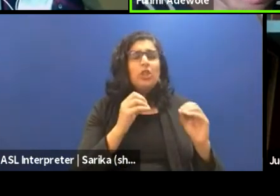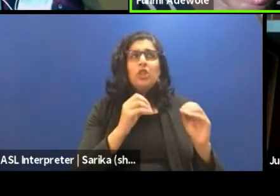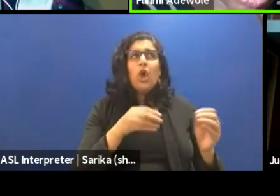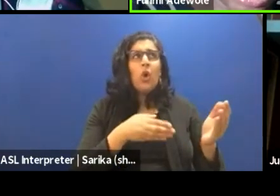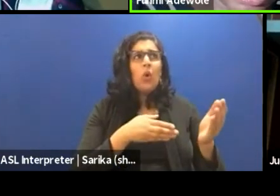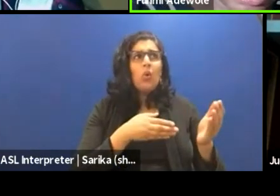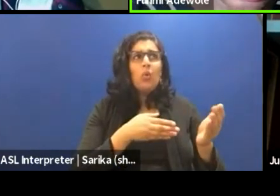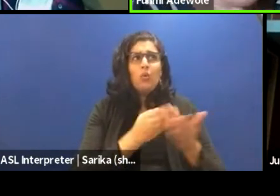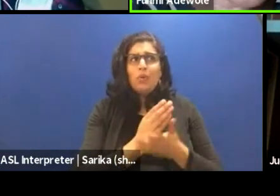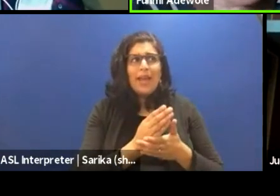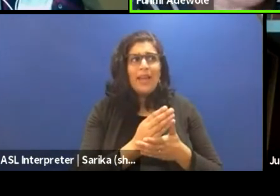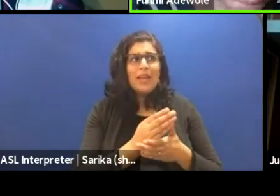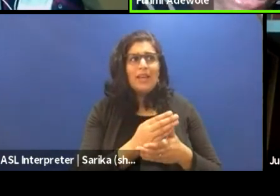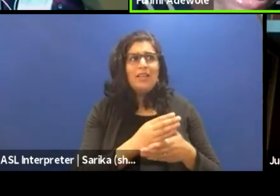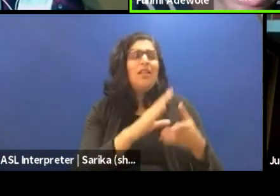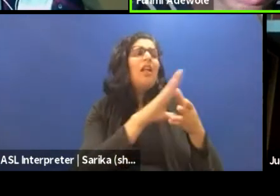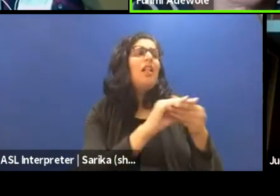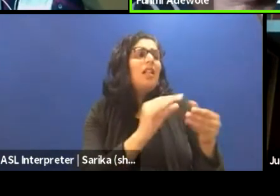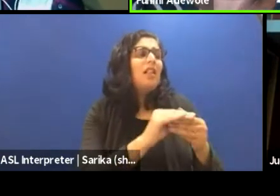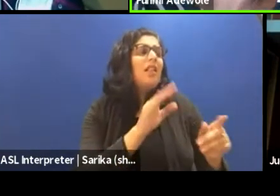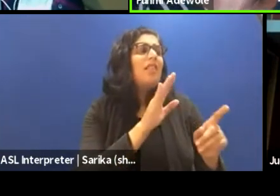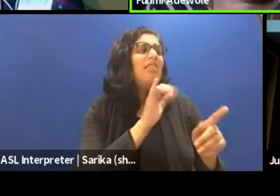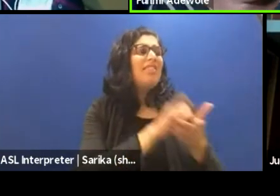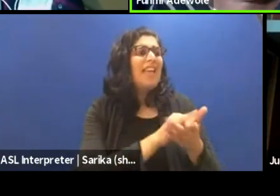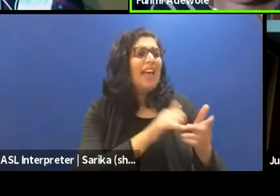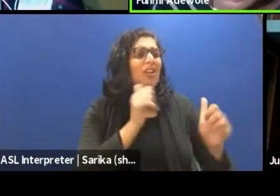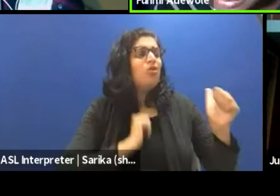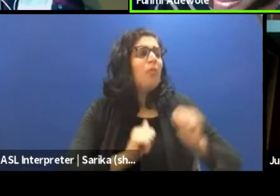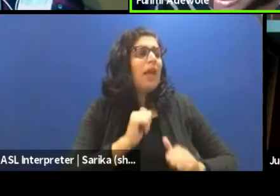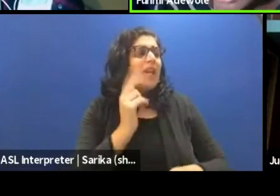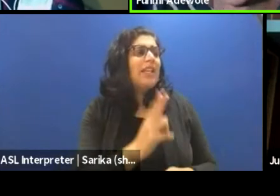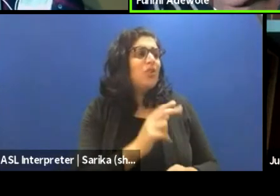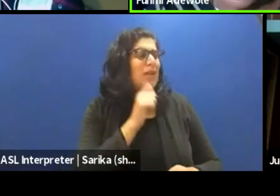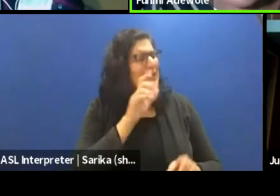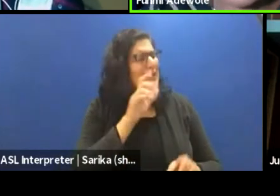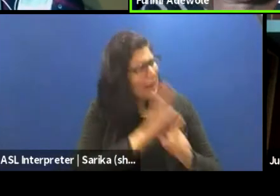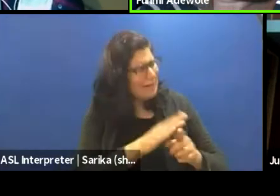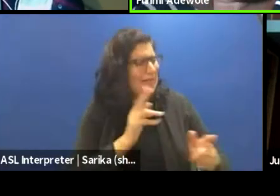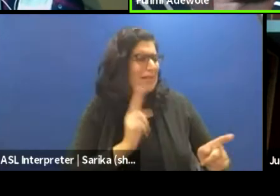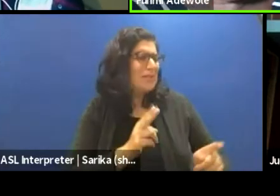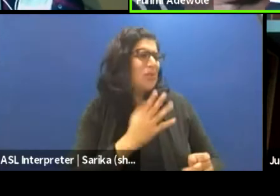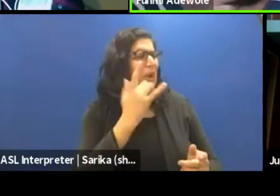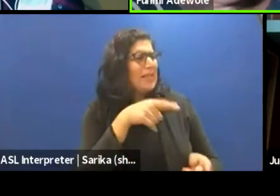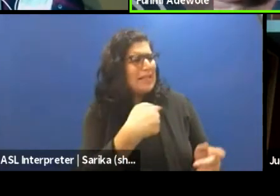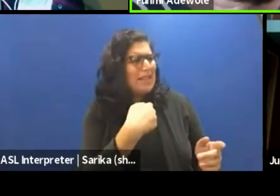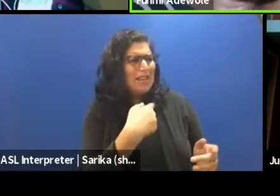history, it's not his history. So why is he telling the history?